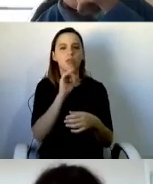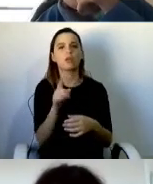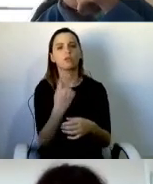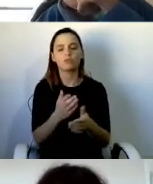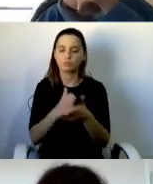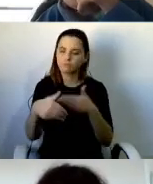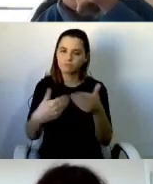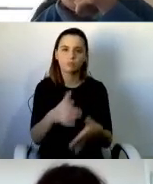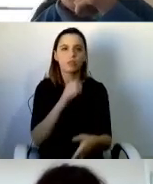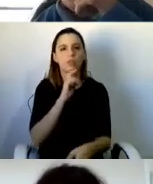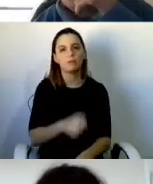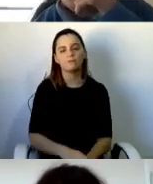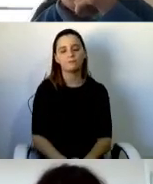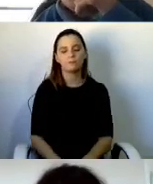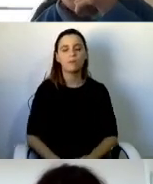slide, please?